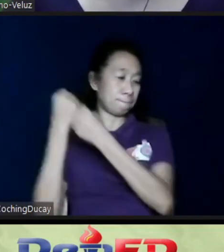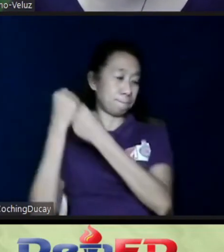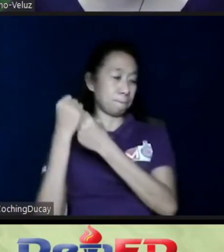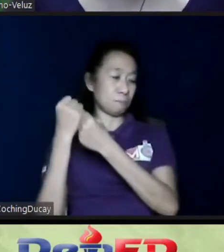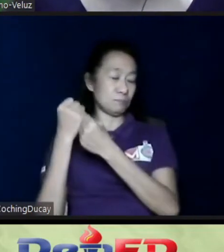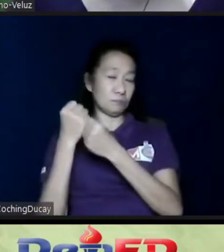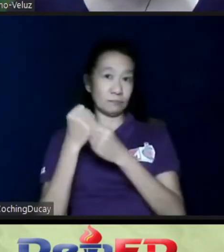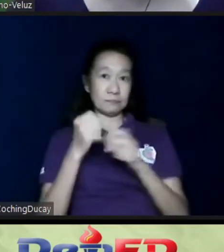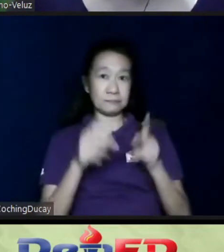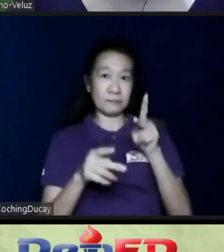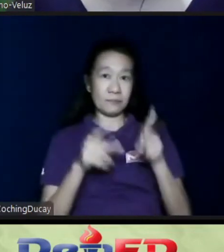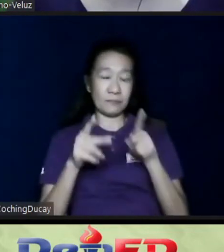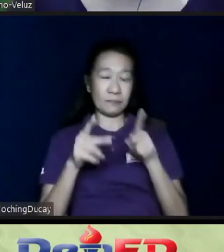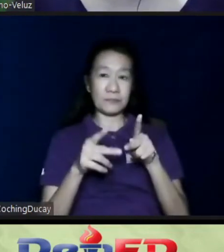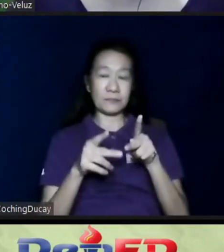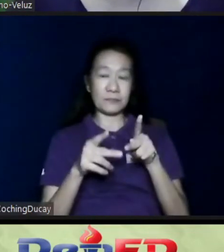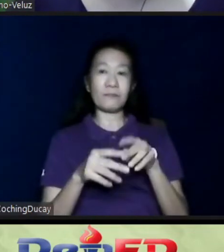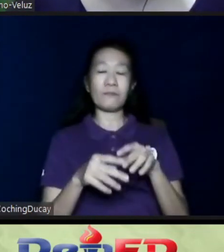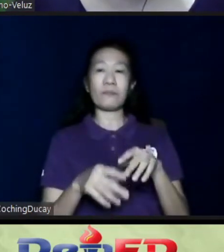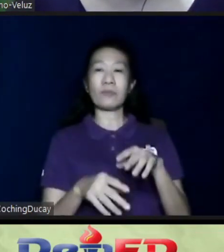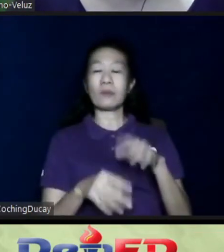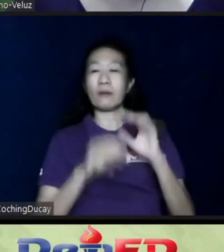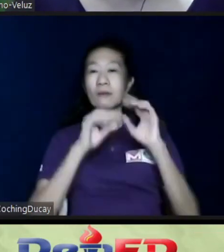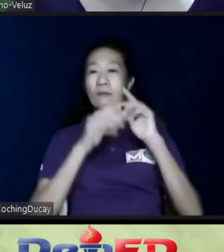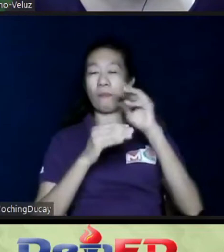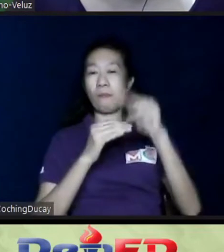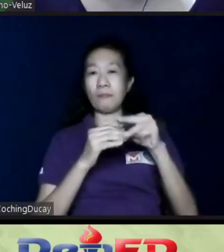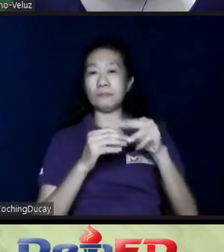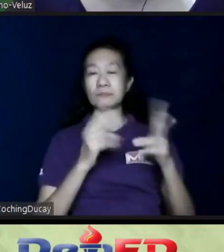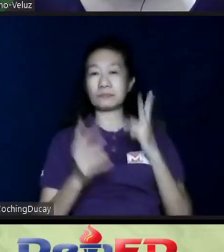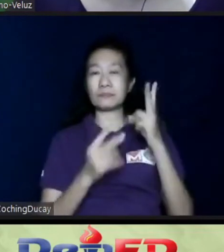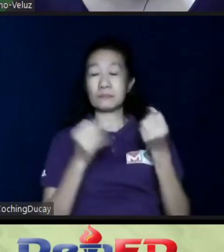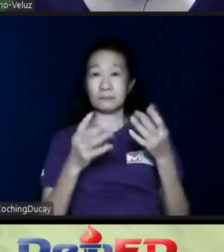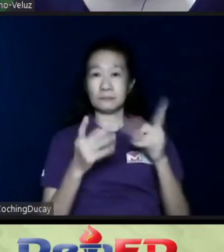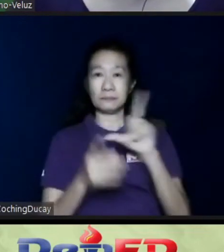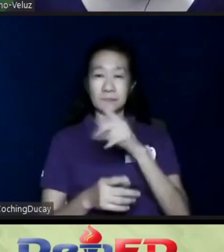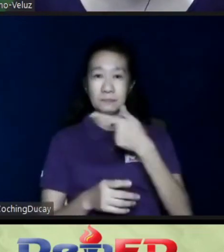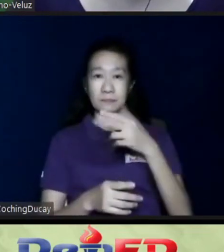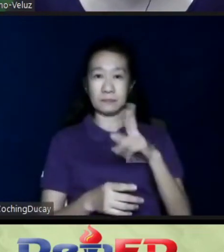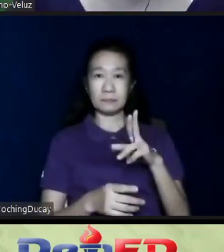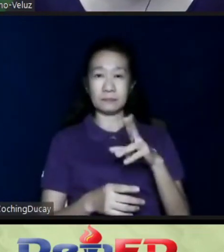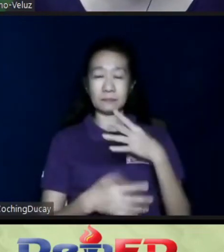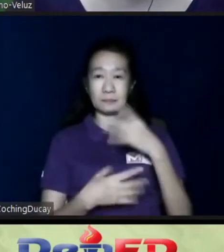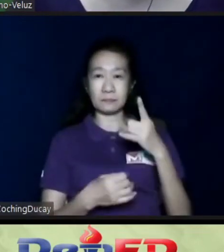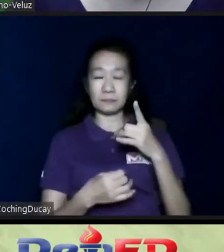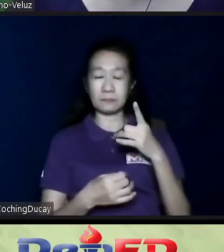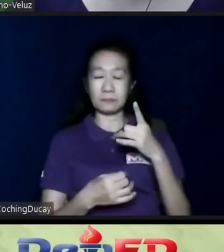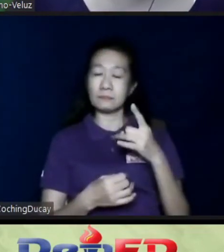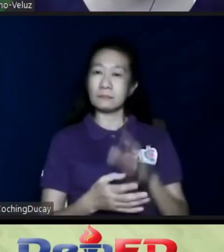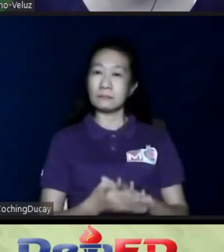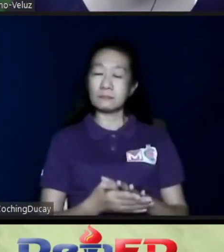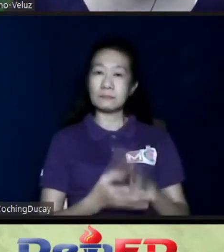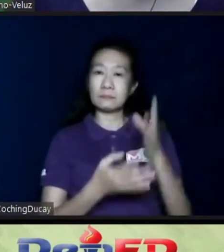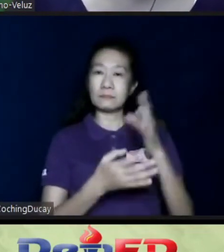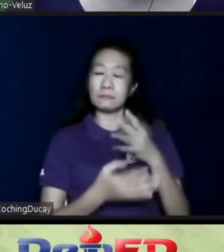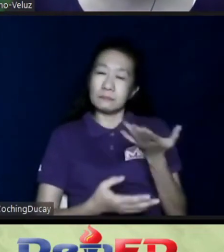Project Teach in Mandaluyong has been visited by so many LGUs. So, I would like to think that somehow, nagkaroon